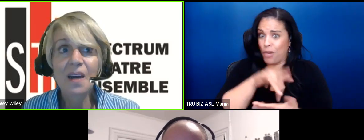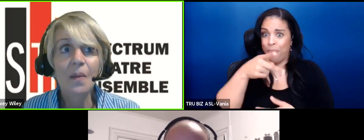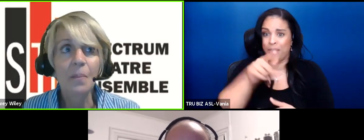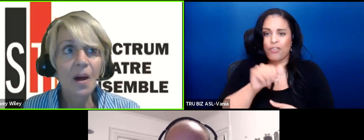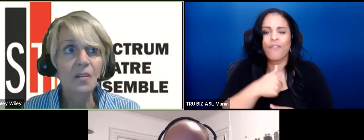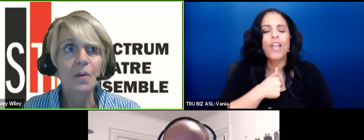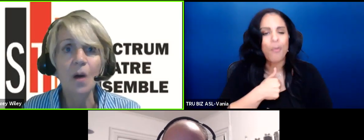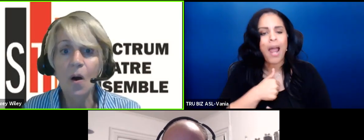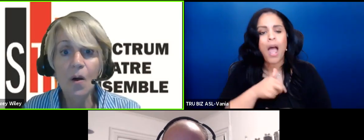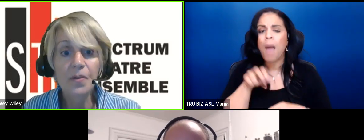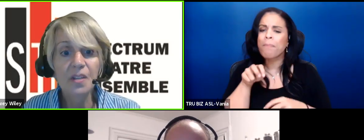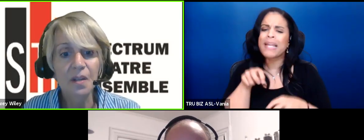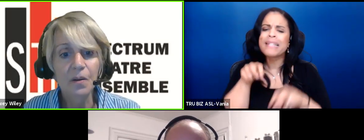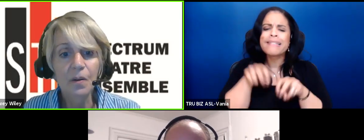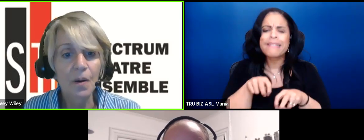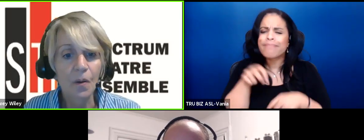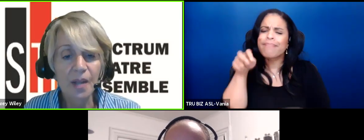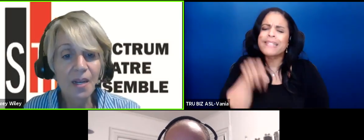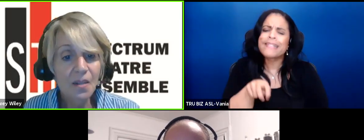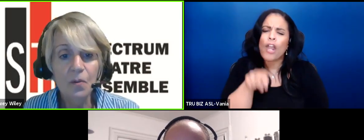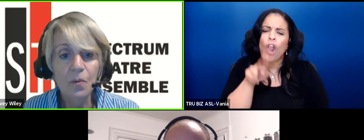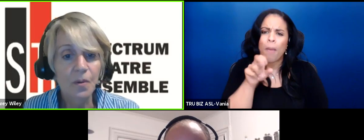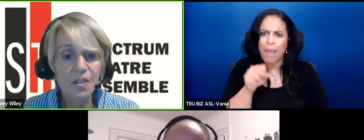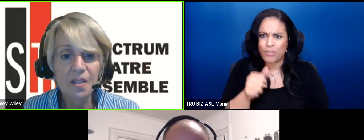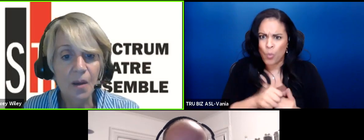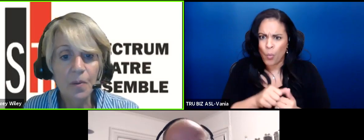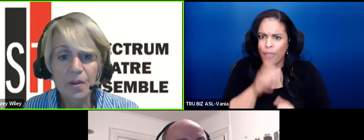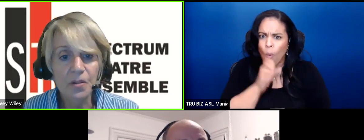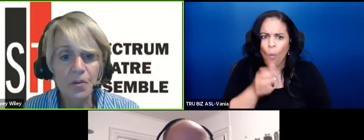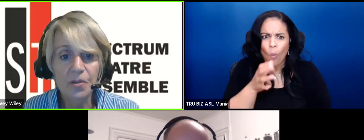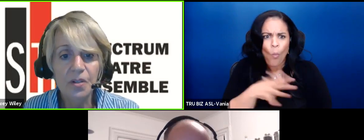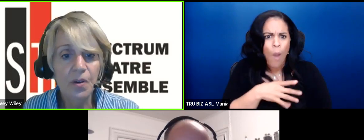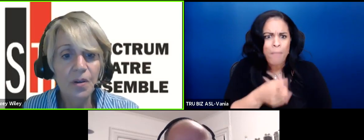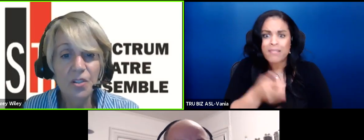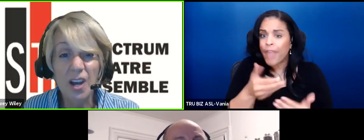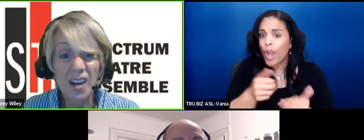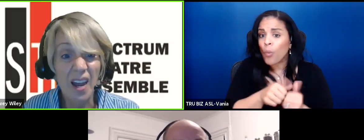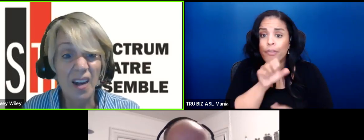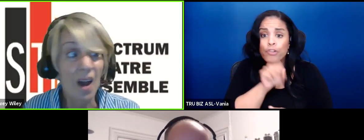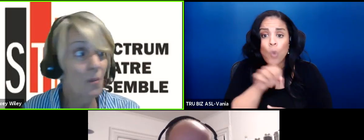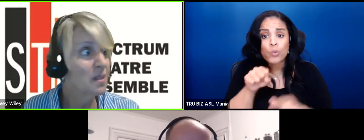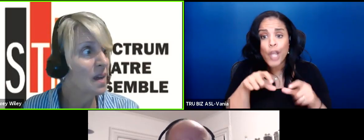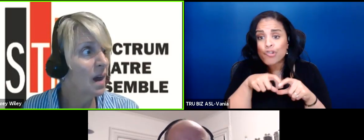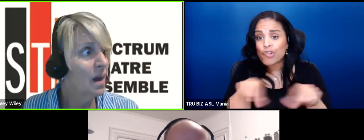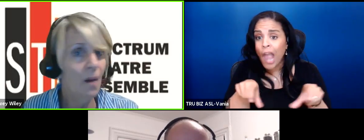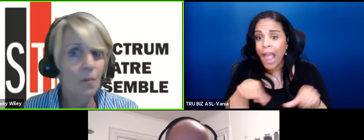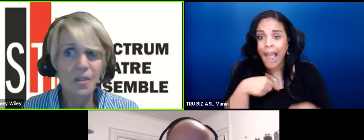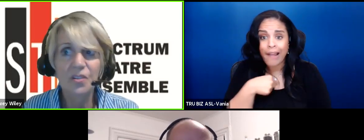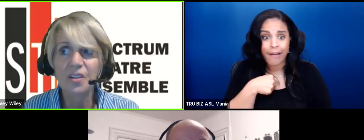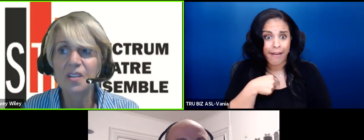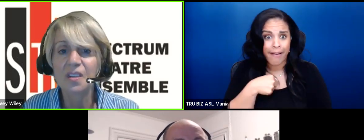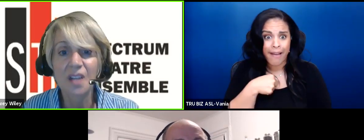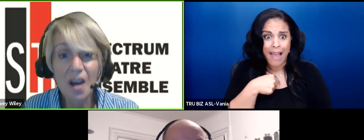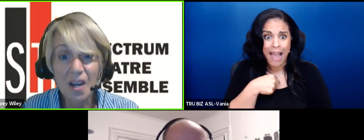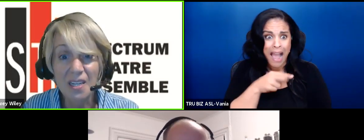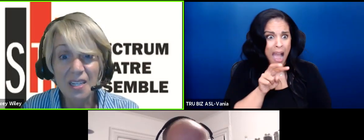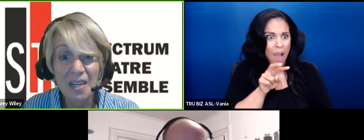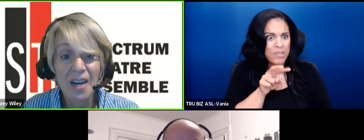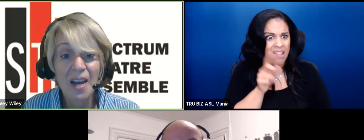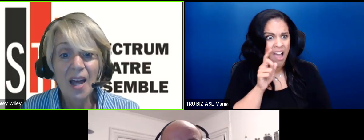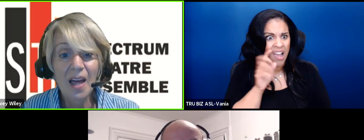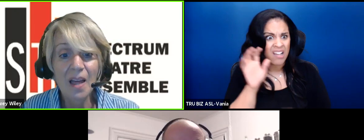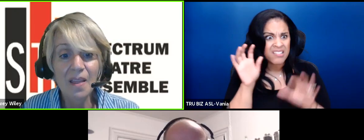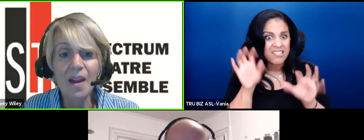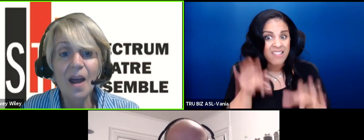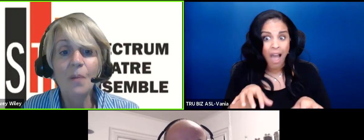I'd be sitting on the bus with all these little old ladies who were just there with their social security check and I was I was just stunned